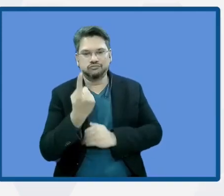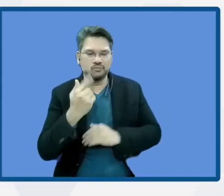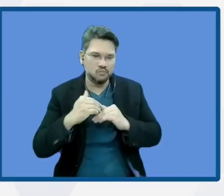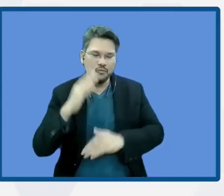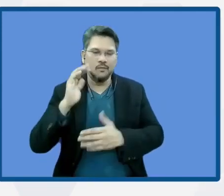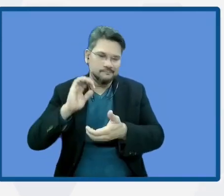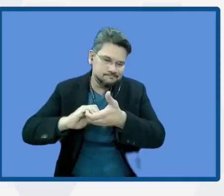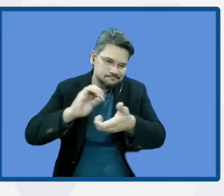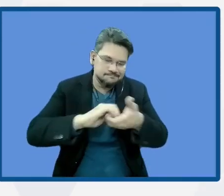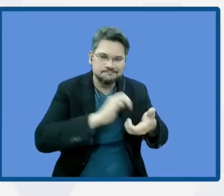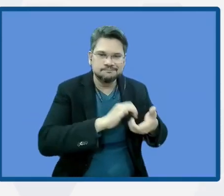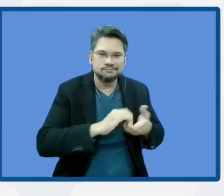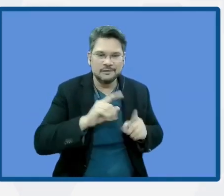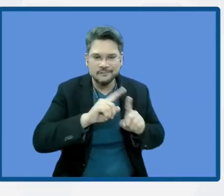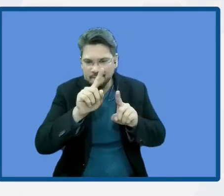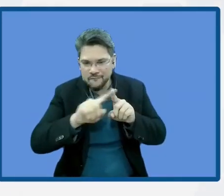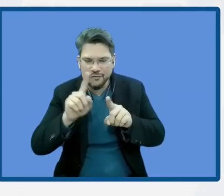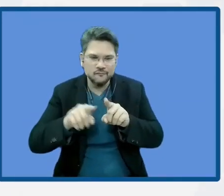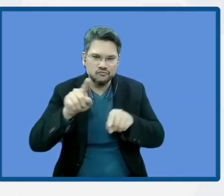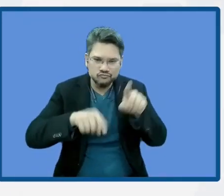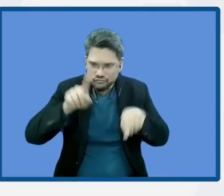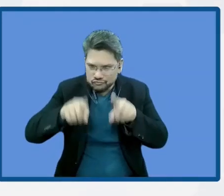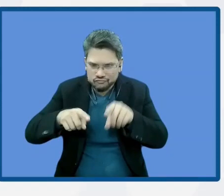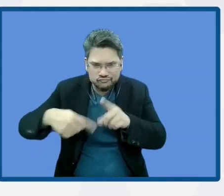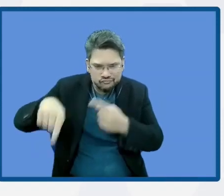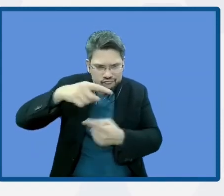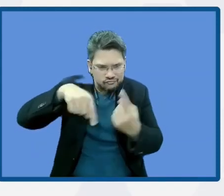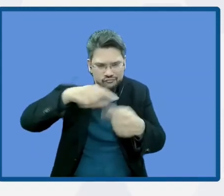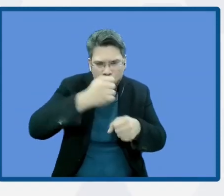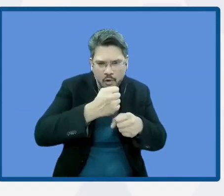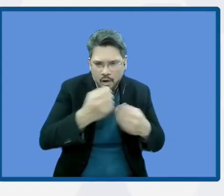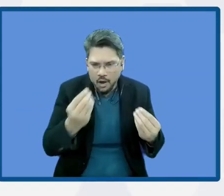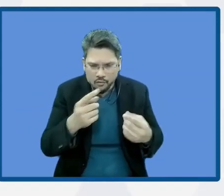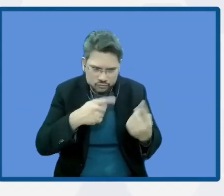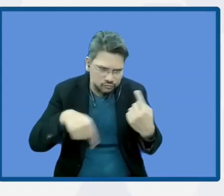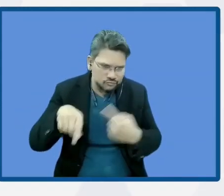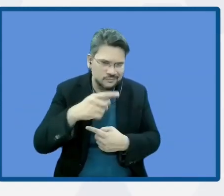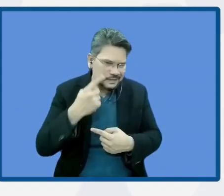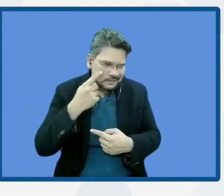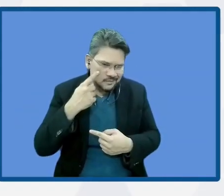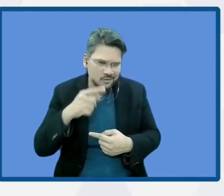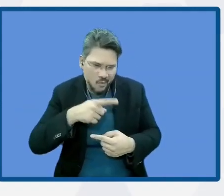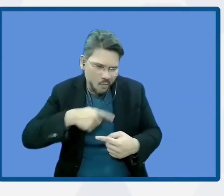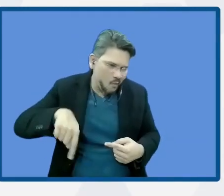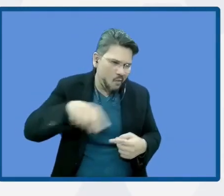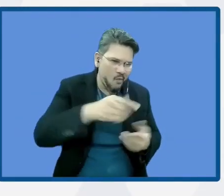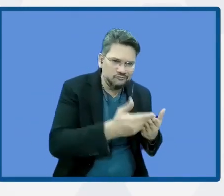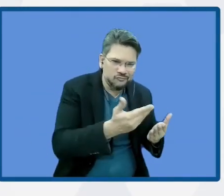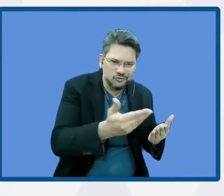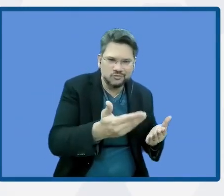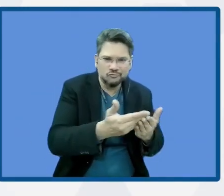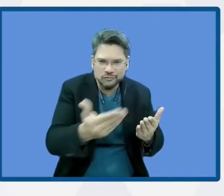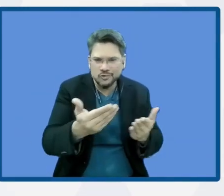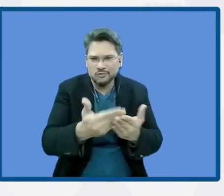so we can get all these resources combined with the public and those who are international